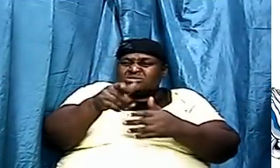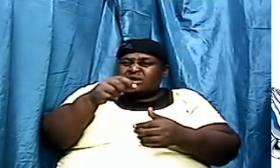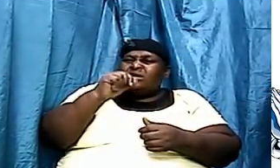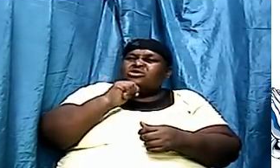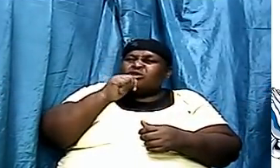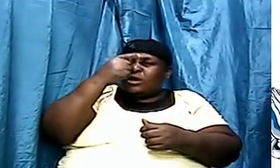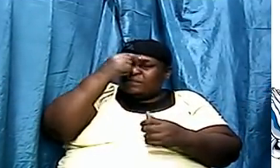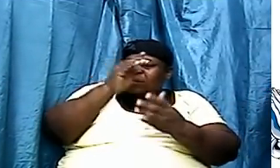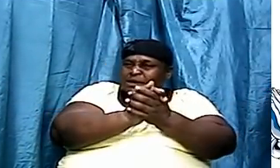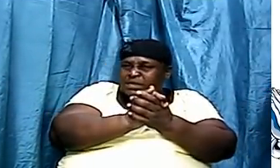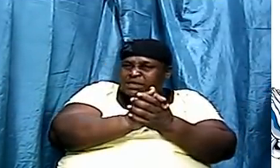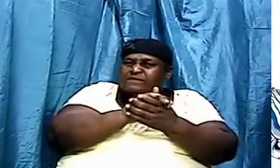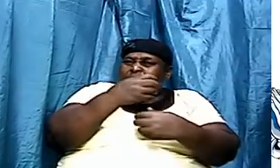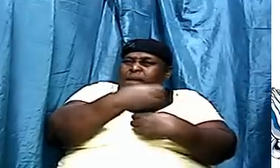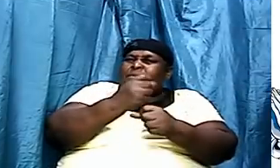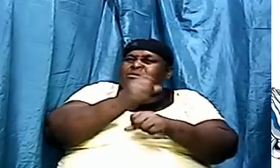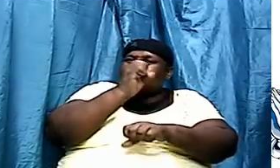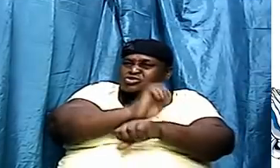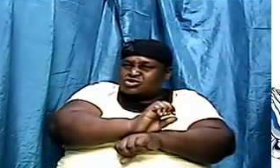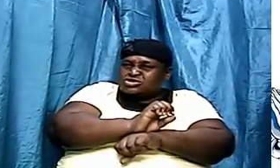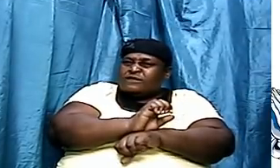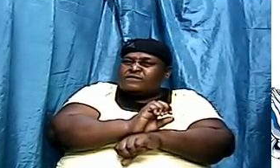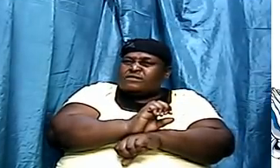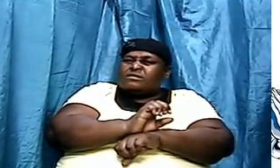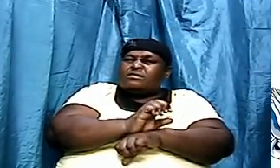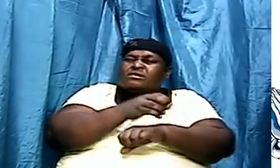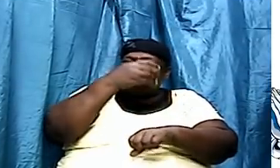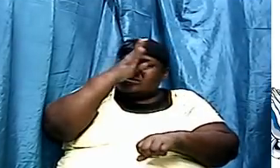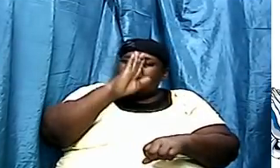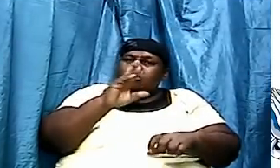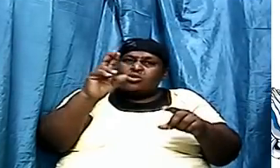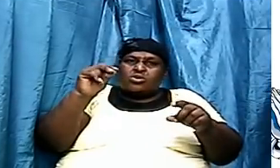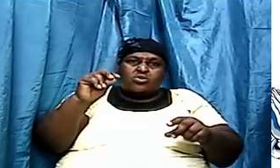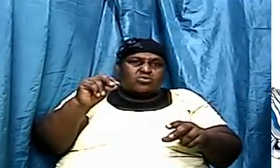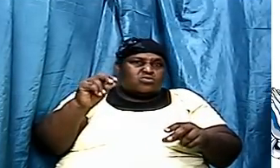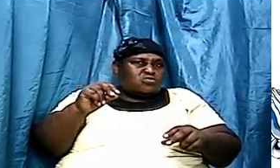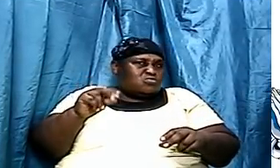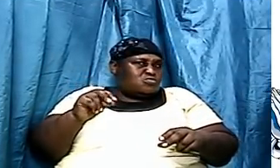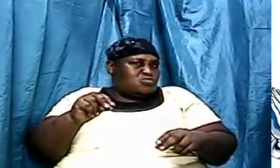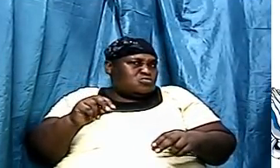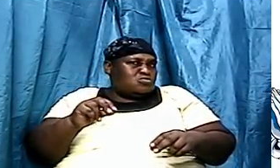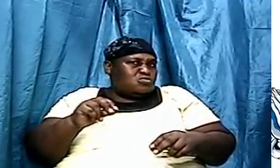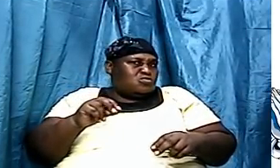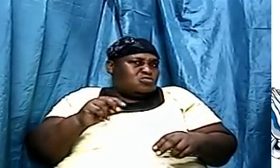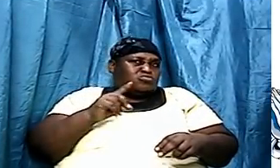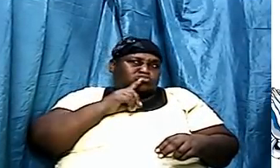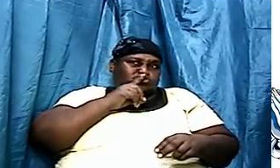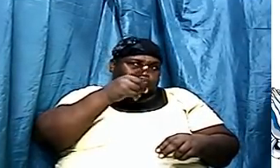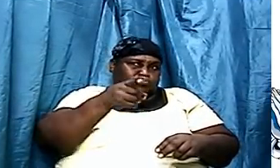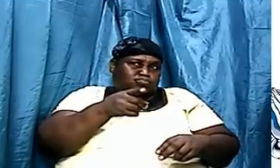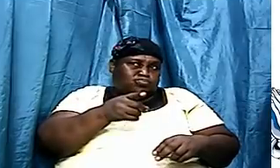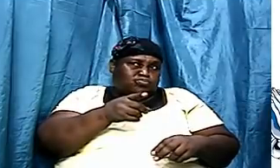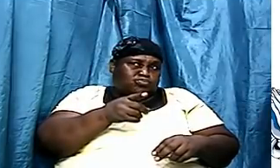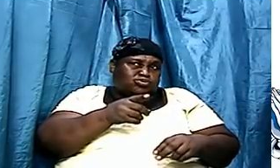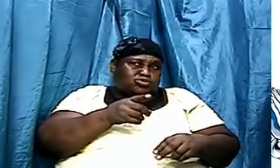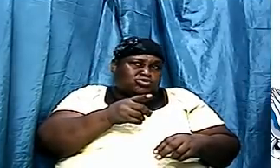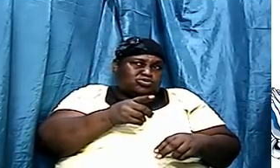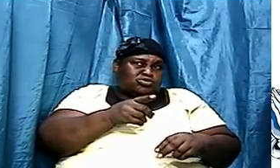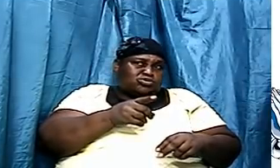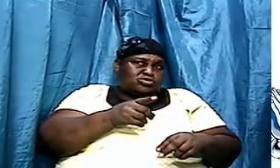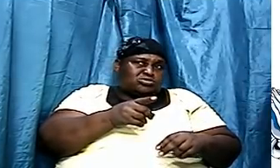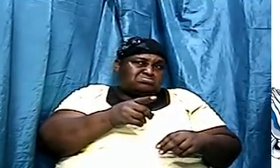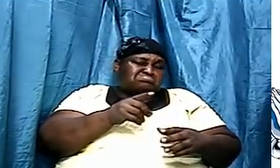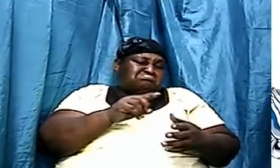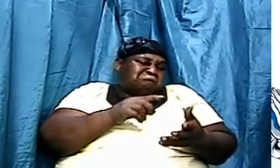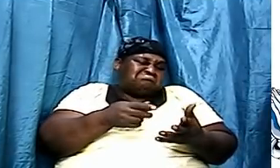of God without effect? And even though it was a type of question where he did not necessarily give the